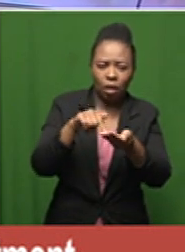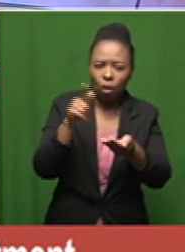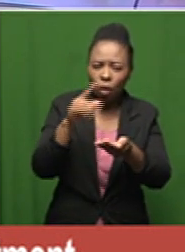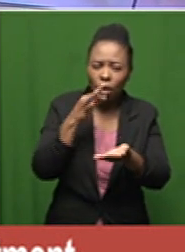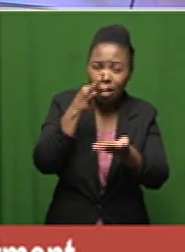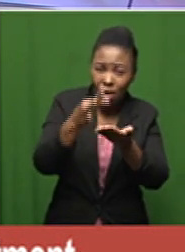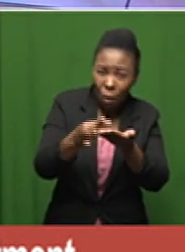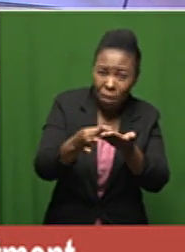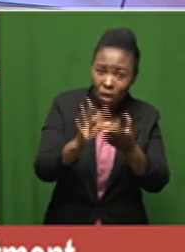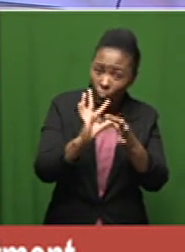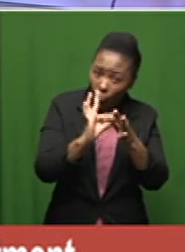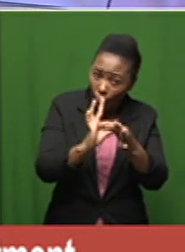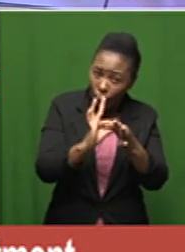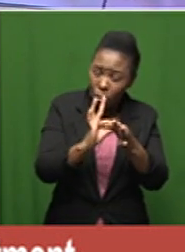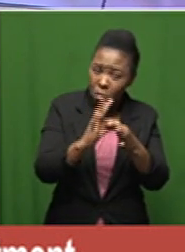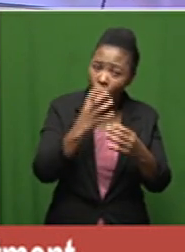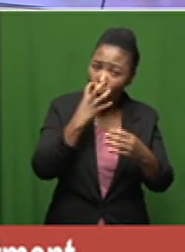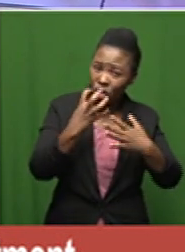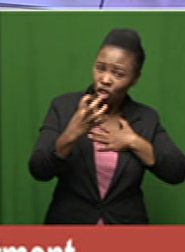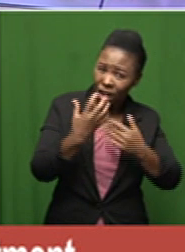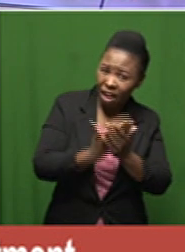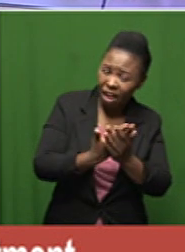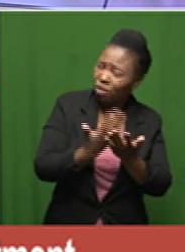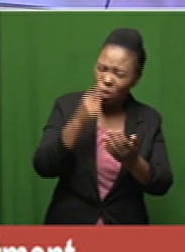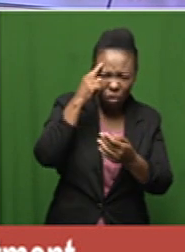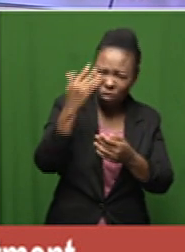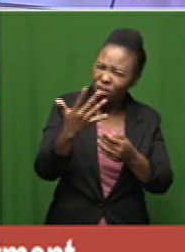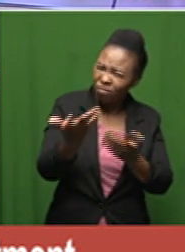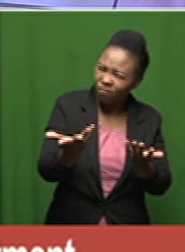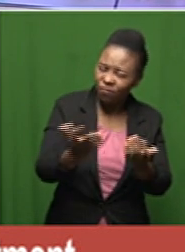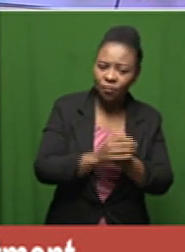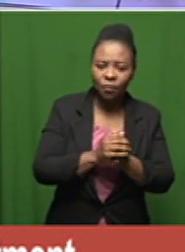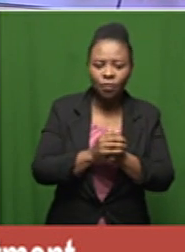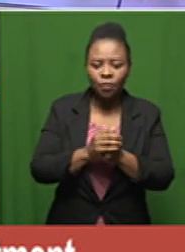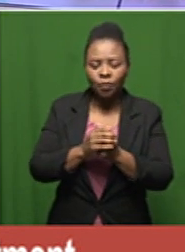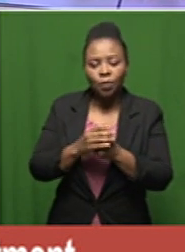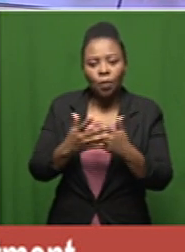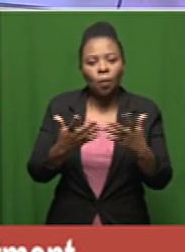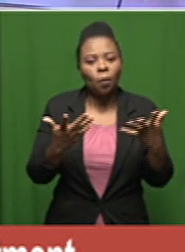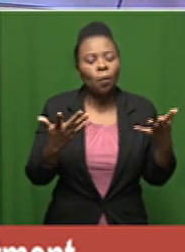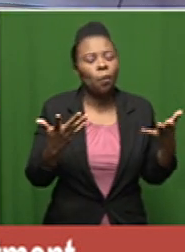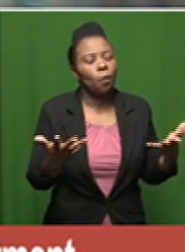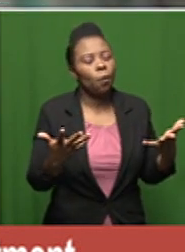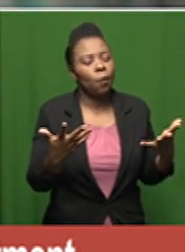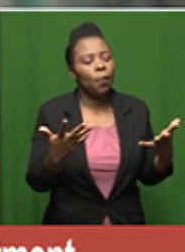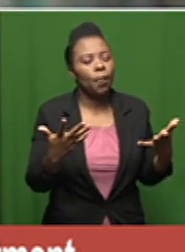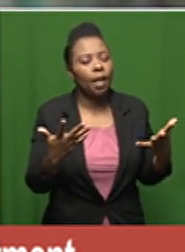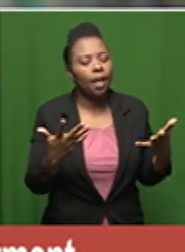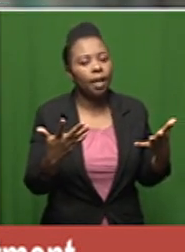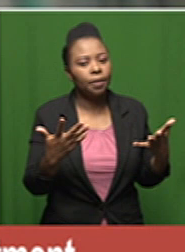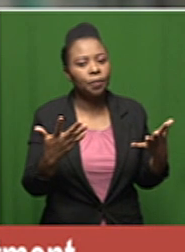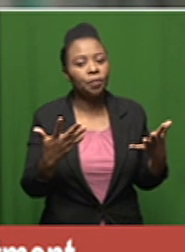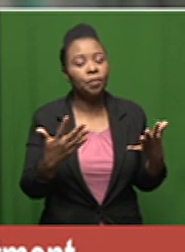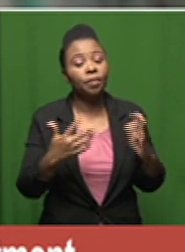home oxygenation or uh what are your thoughts well anybody who has